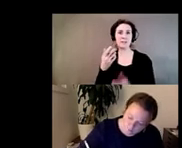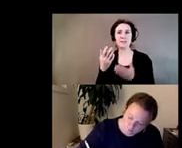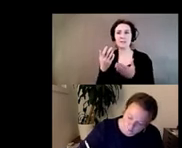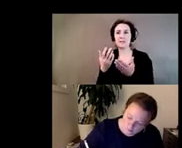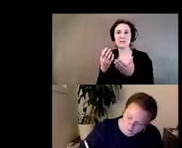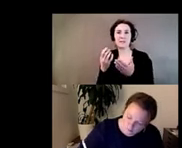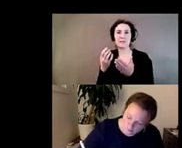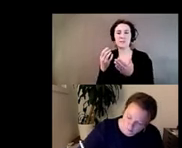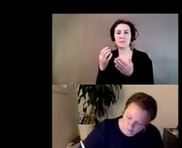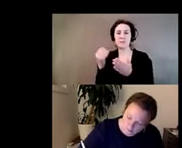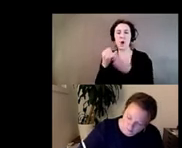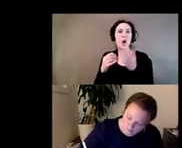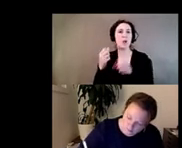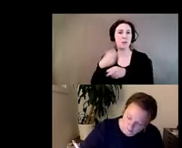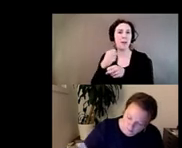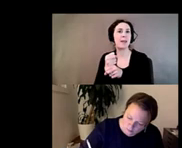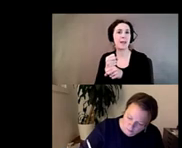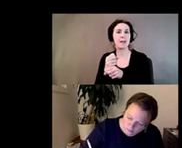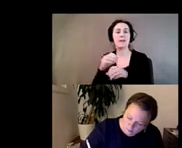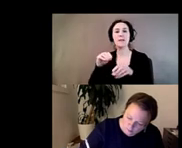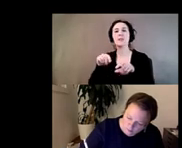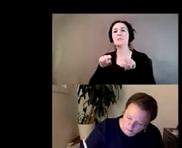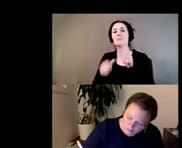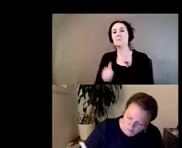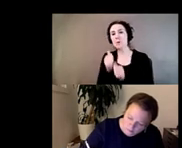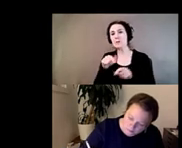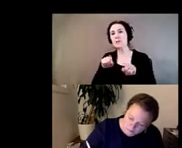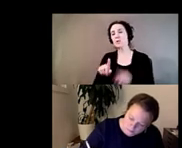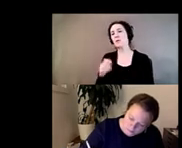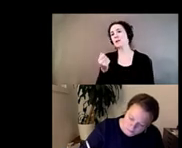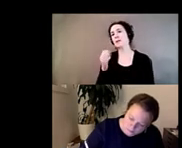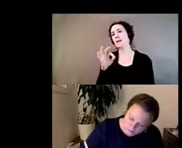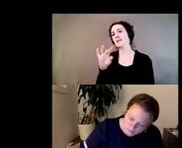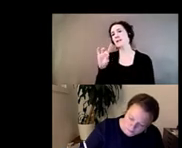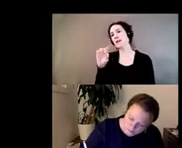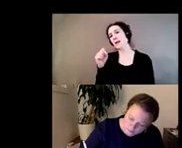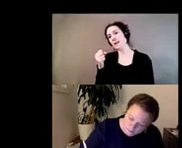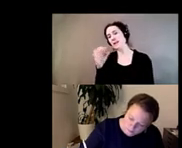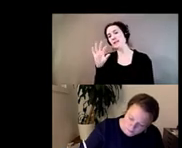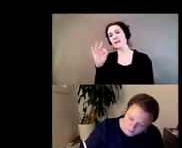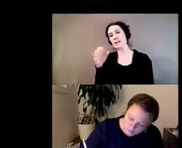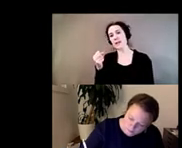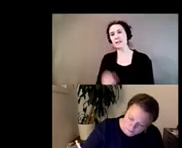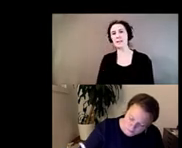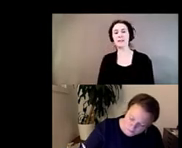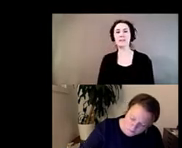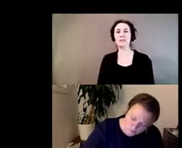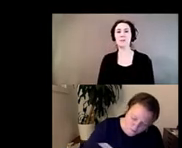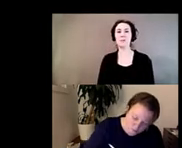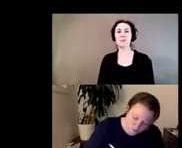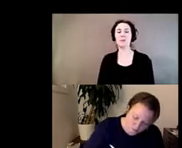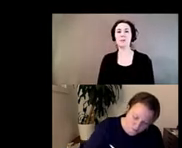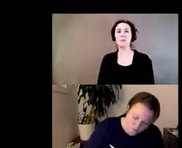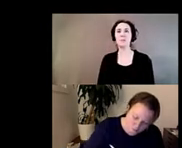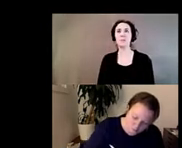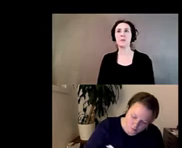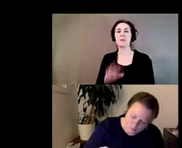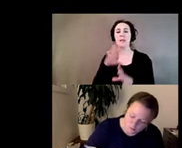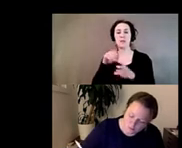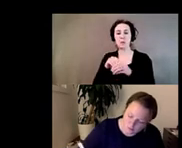largely in the sort of like 80s and 90s as well which included members of the OSCO collective